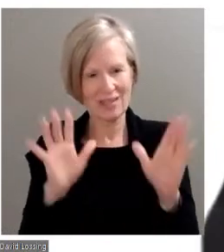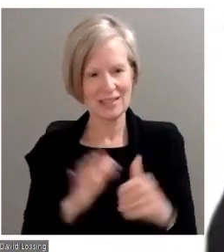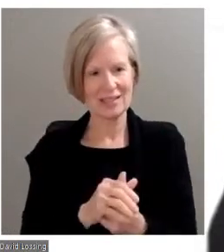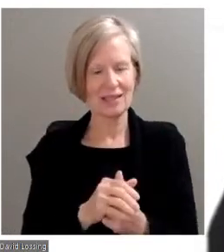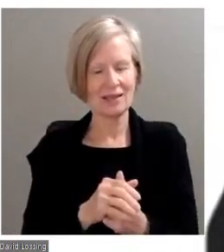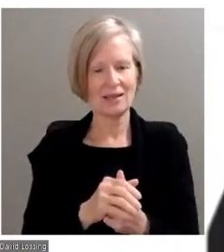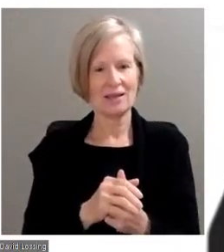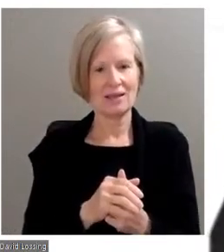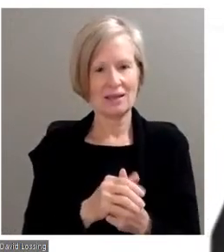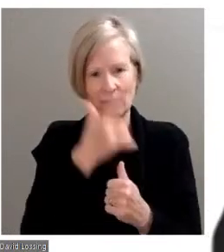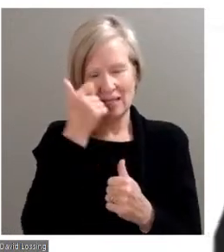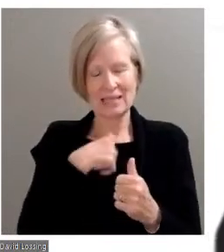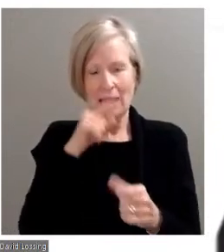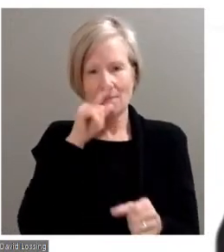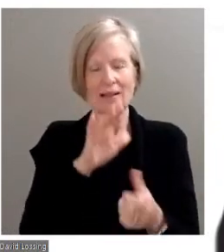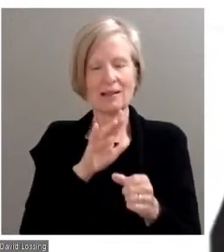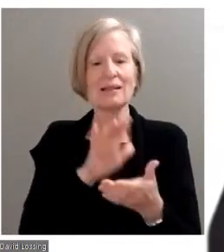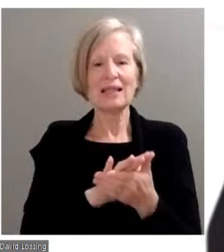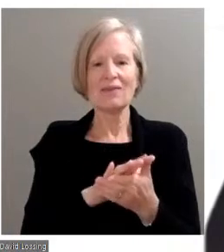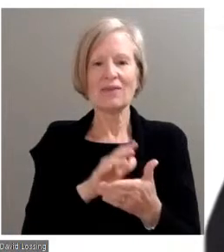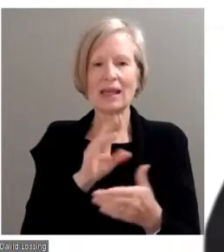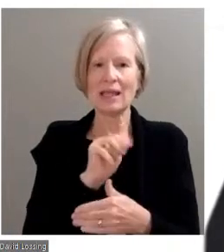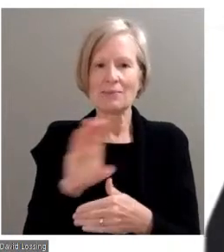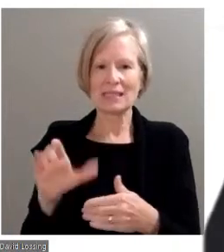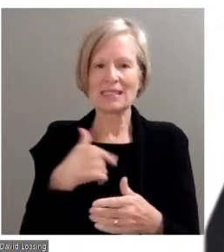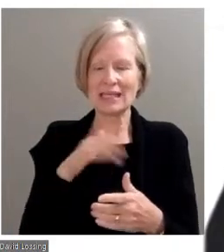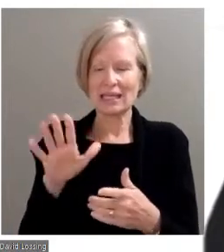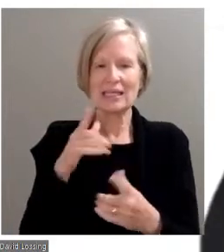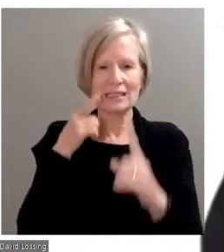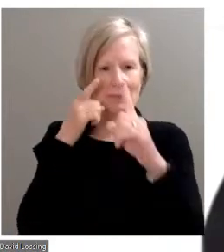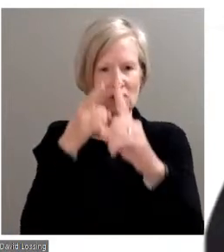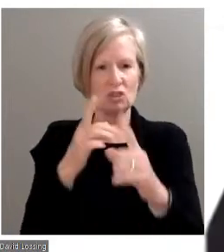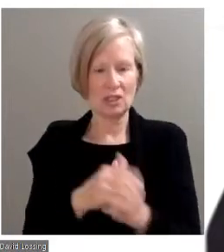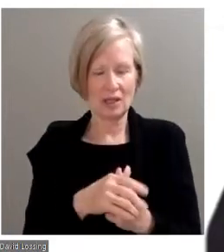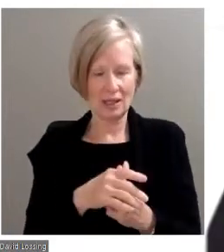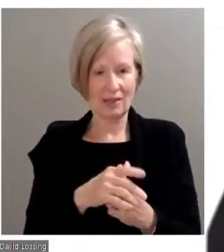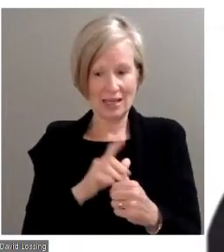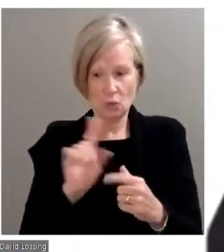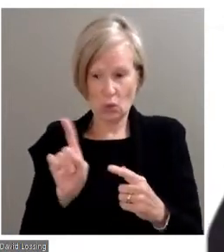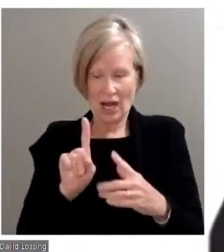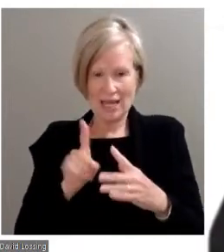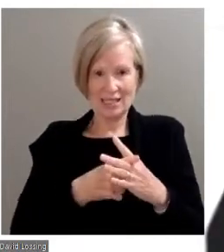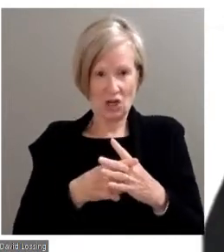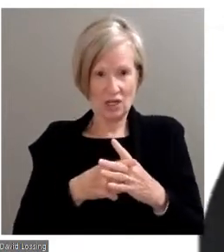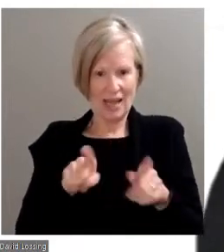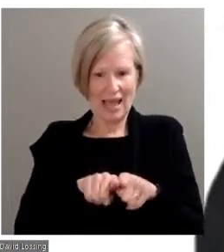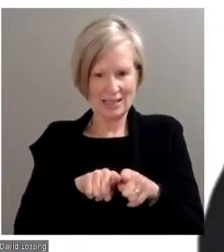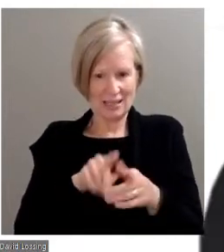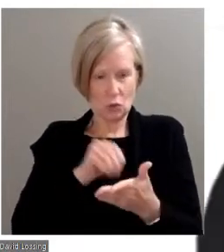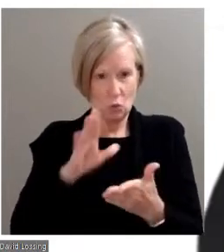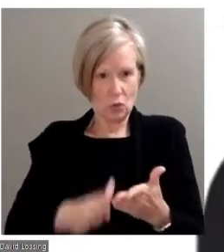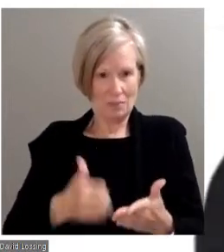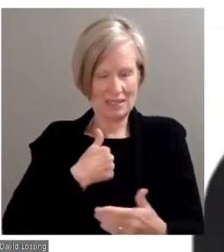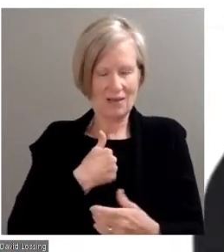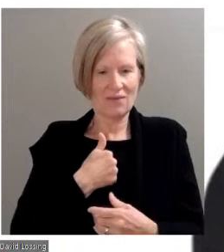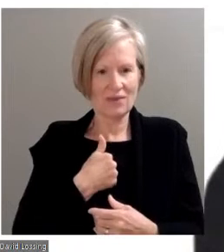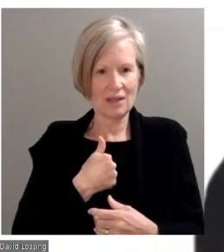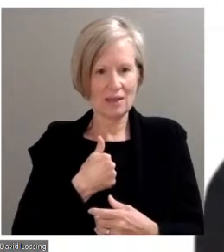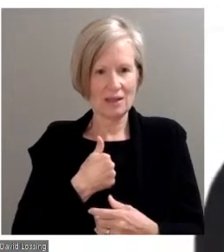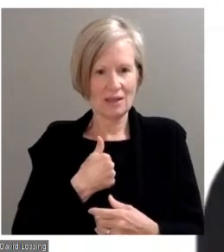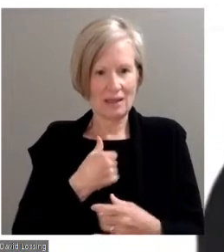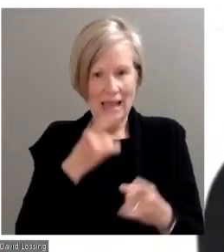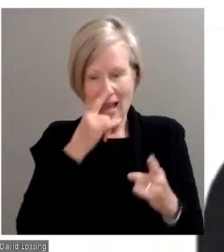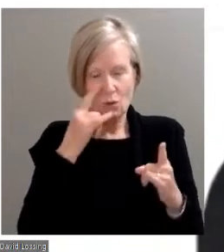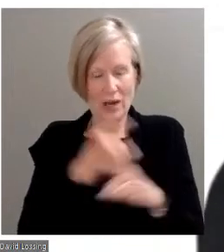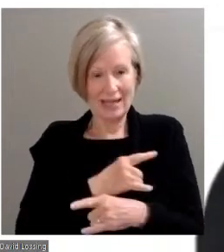I believe in my community college, its mission. And that's where I began my academic career as a student. Ironically, this is the second time